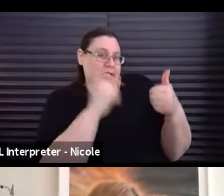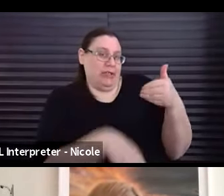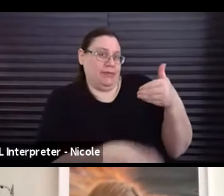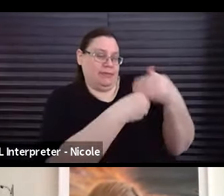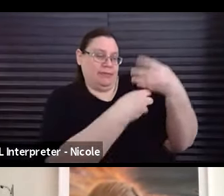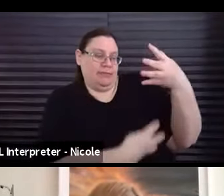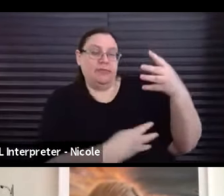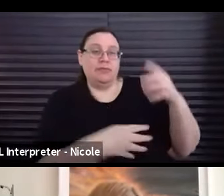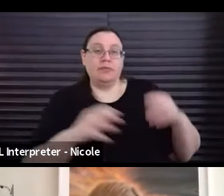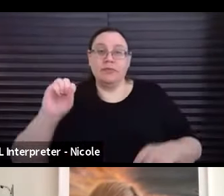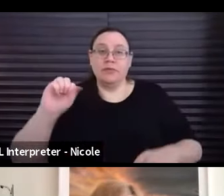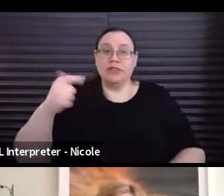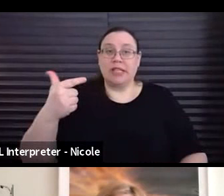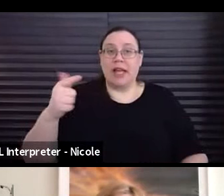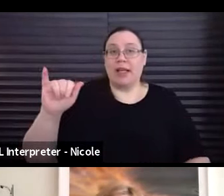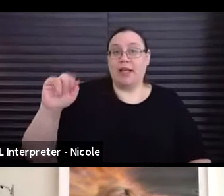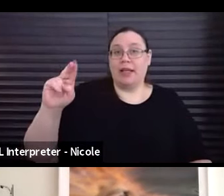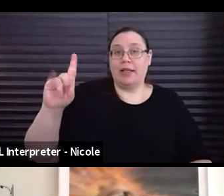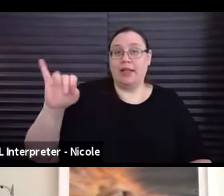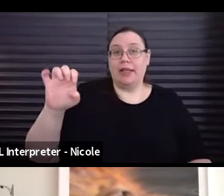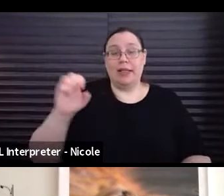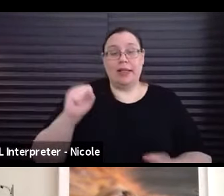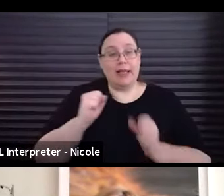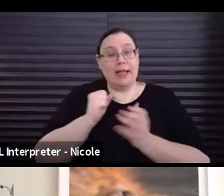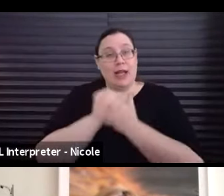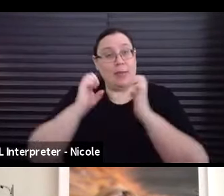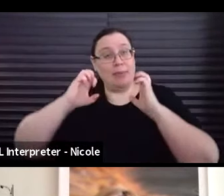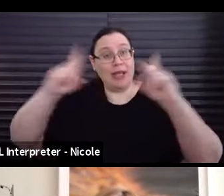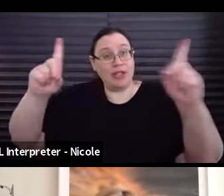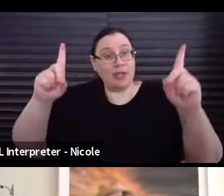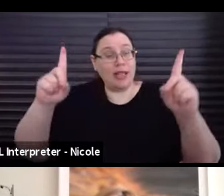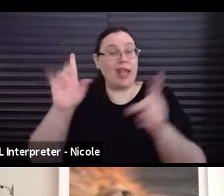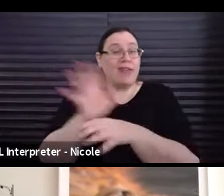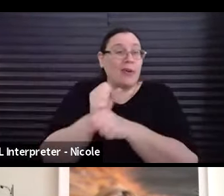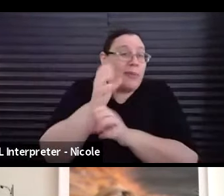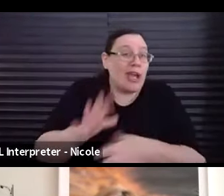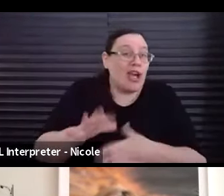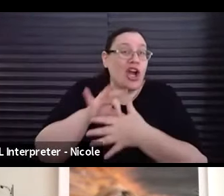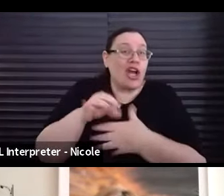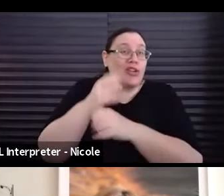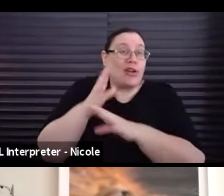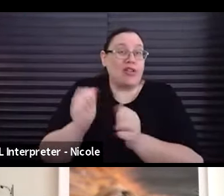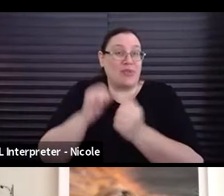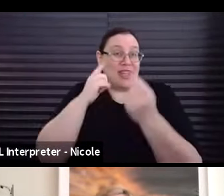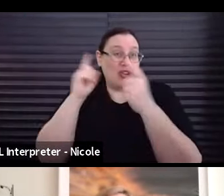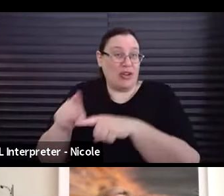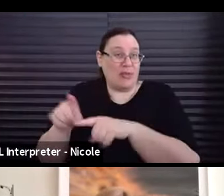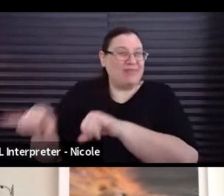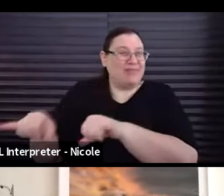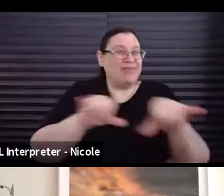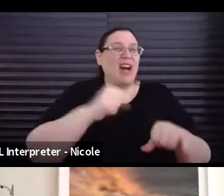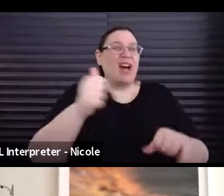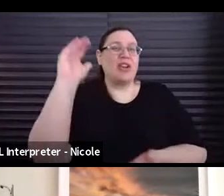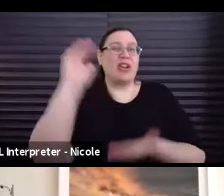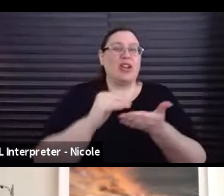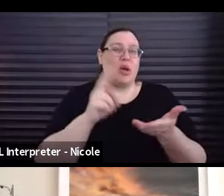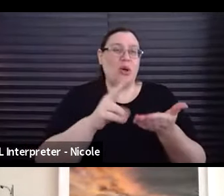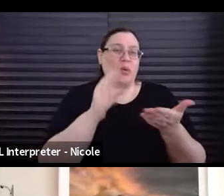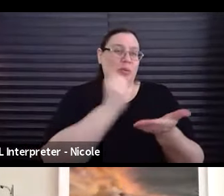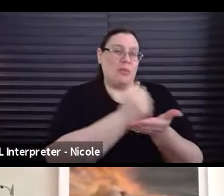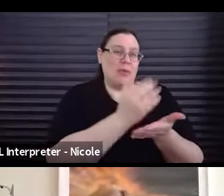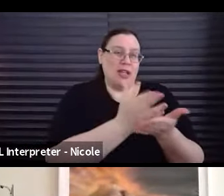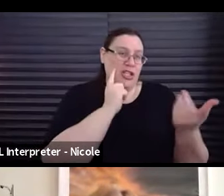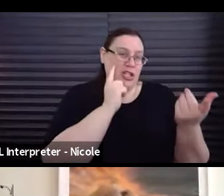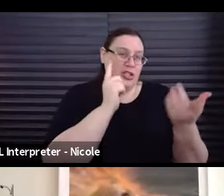SAG-Indy be able to help educate filmmakers and content creators in this agreement like they do with other low budget contracts? And